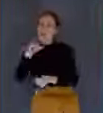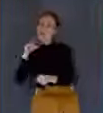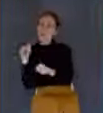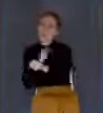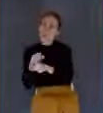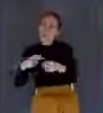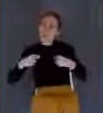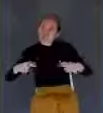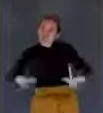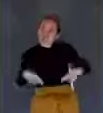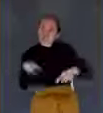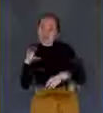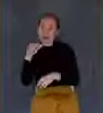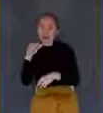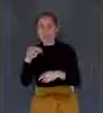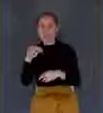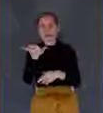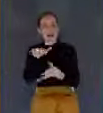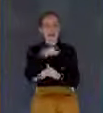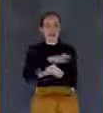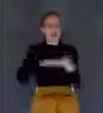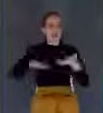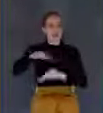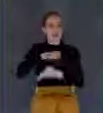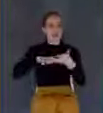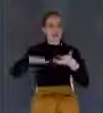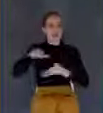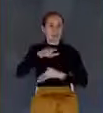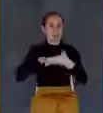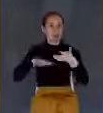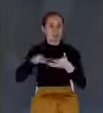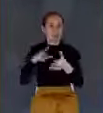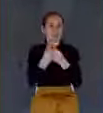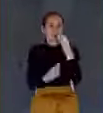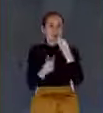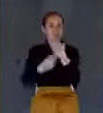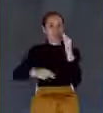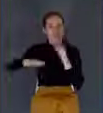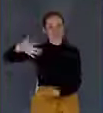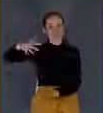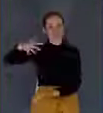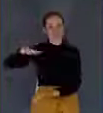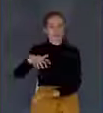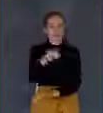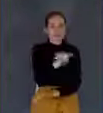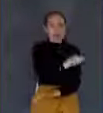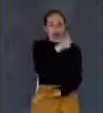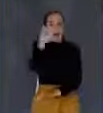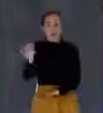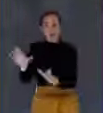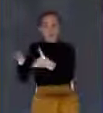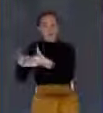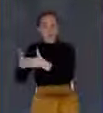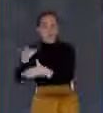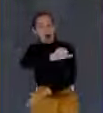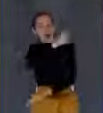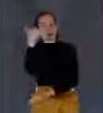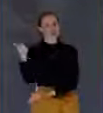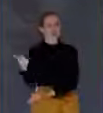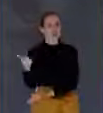the divine and the human. And then on the other side, the other extreme, was